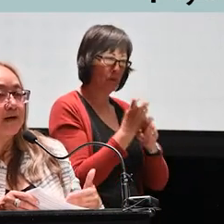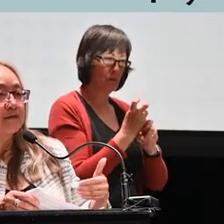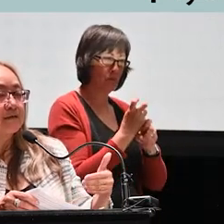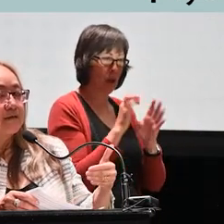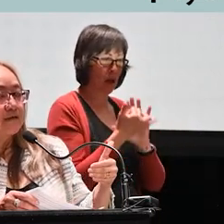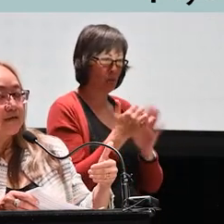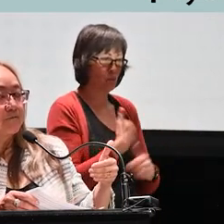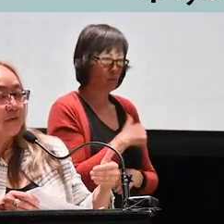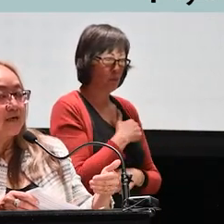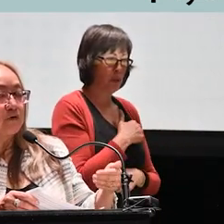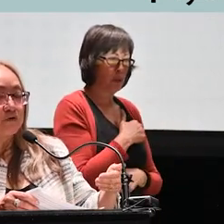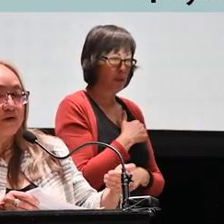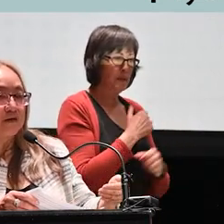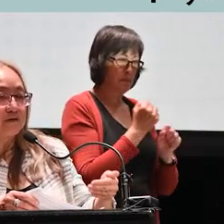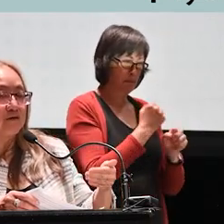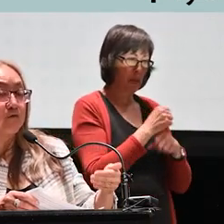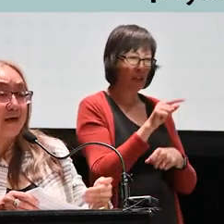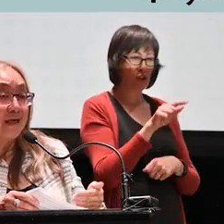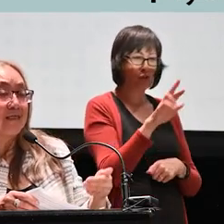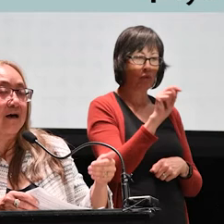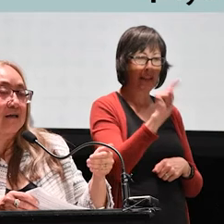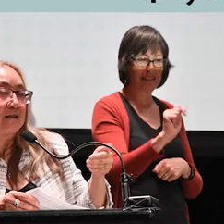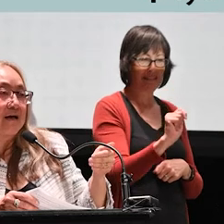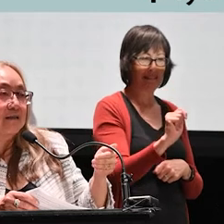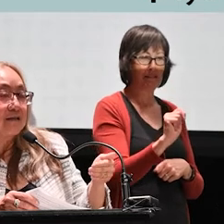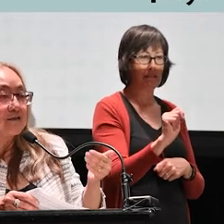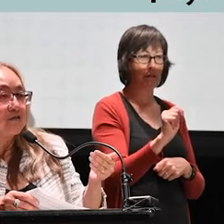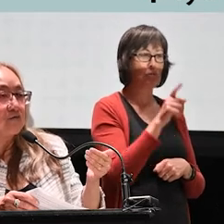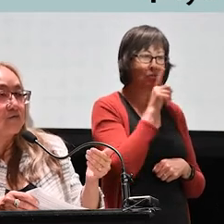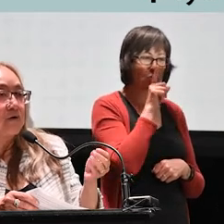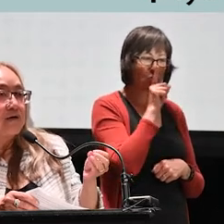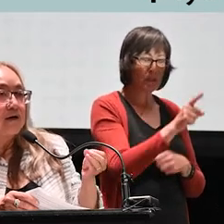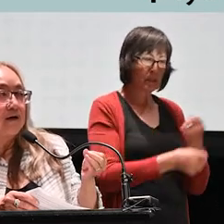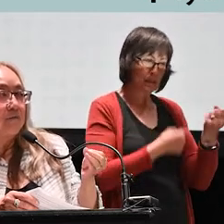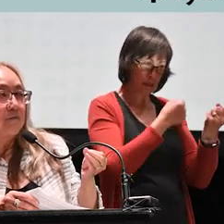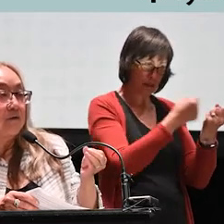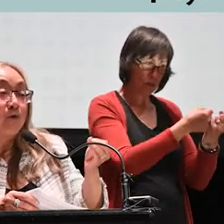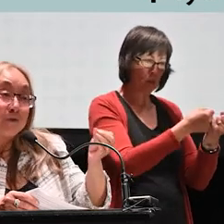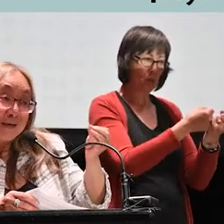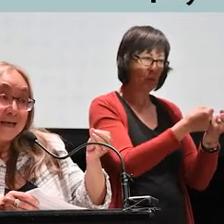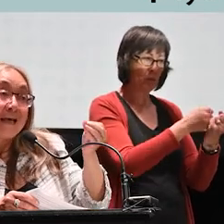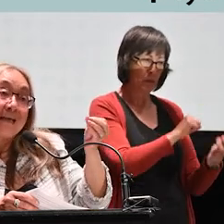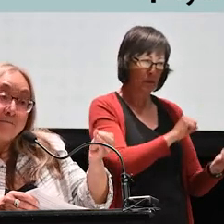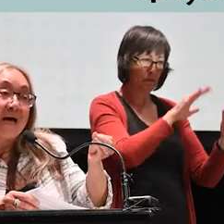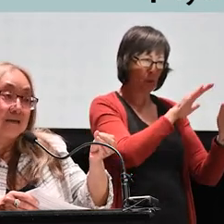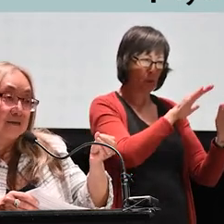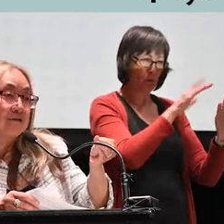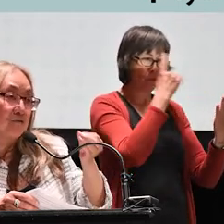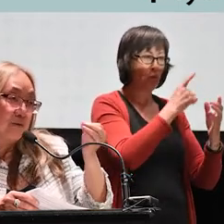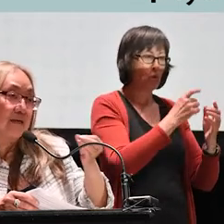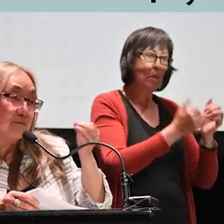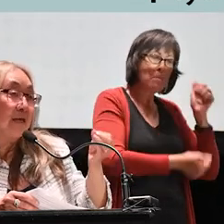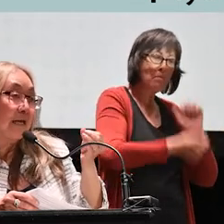we might make those grants in a way that leads to the most meaning and impact.